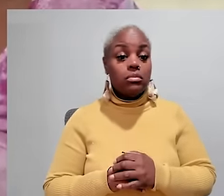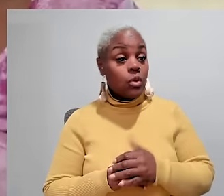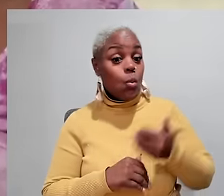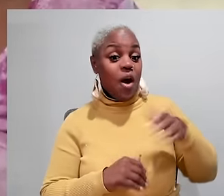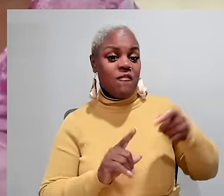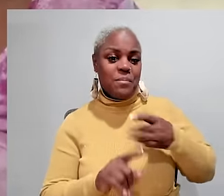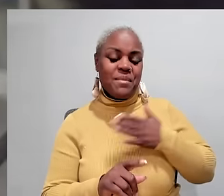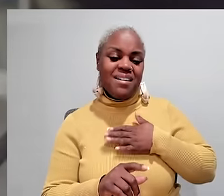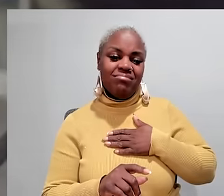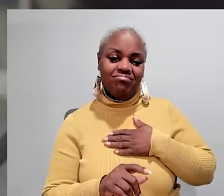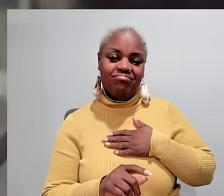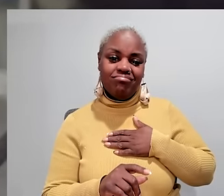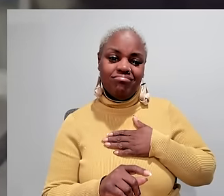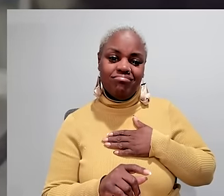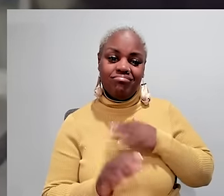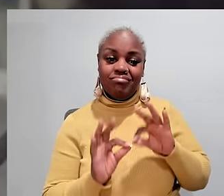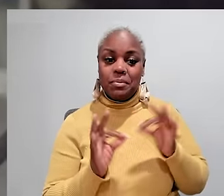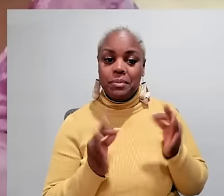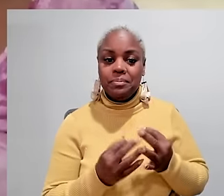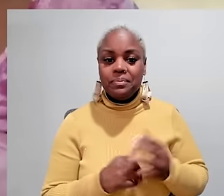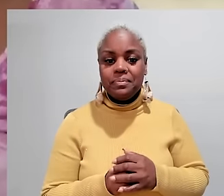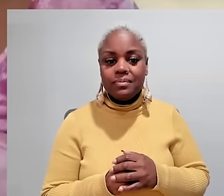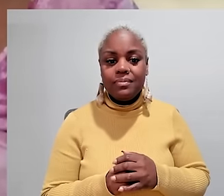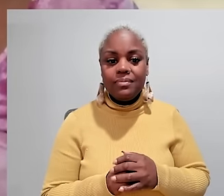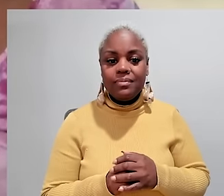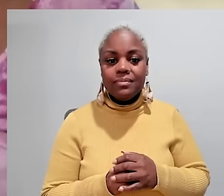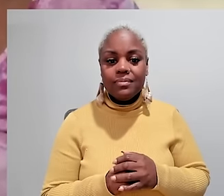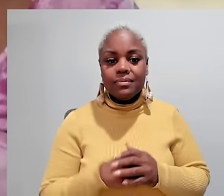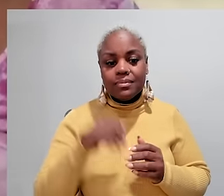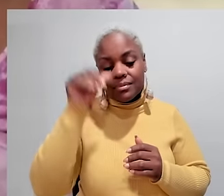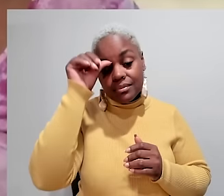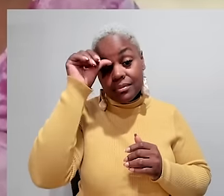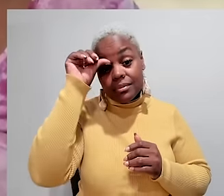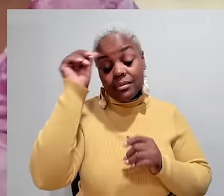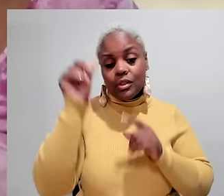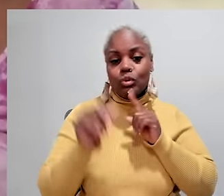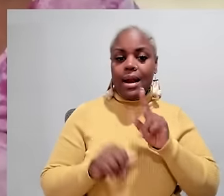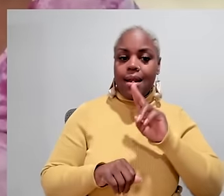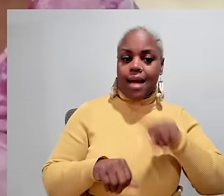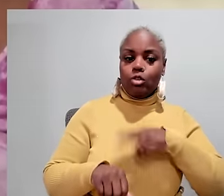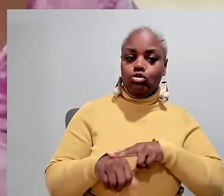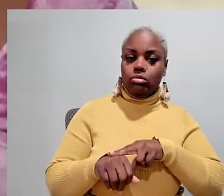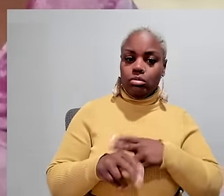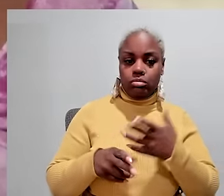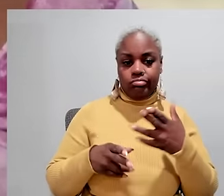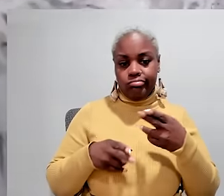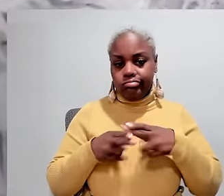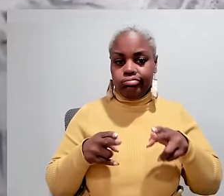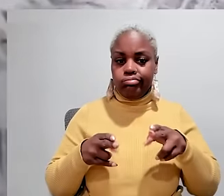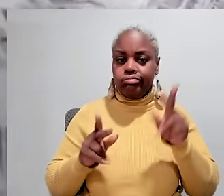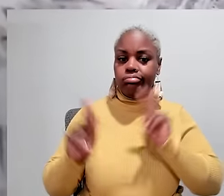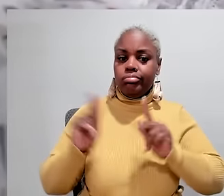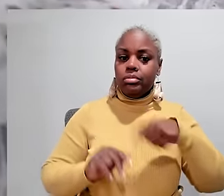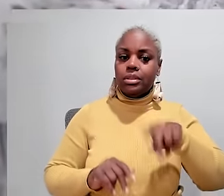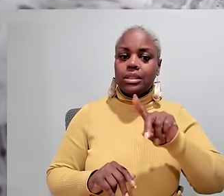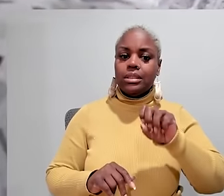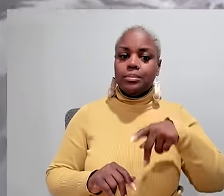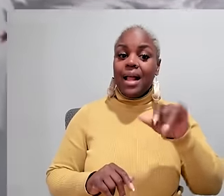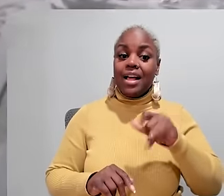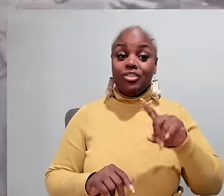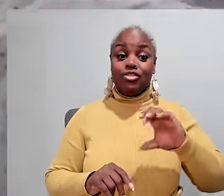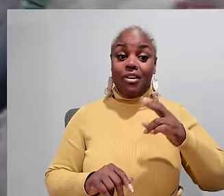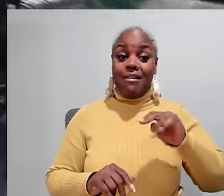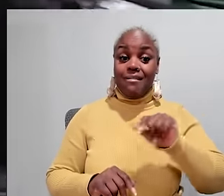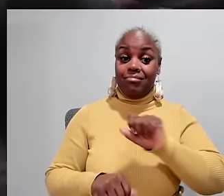do this kind of work what's the hardest thing about it just being away from my family is the hardest there's been a